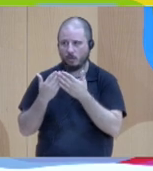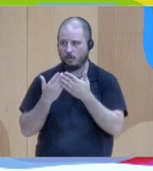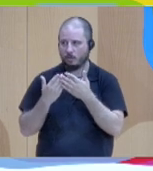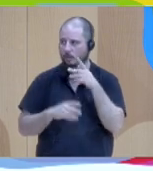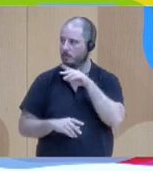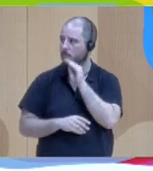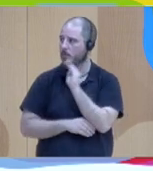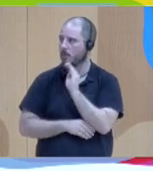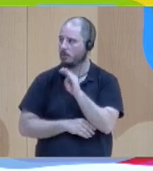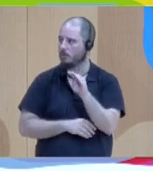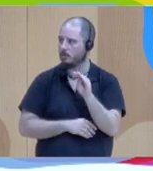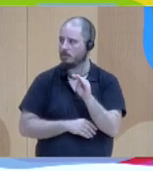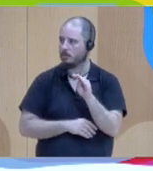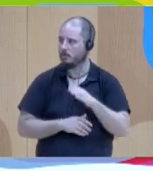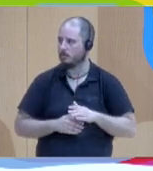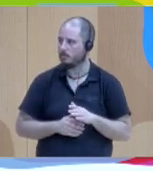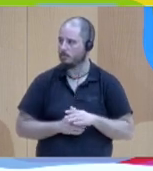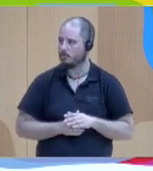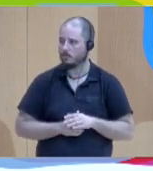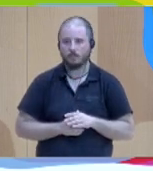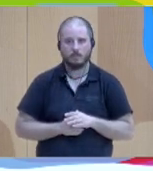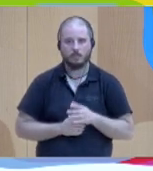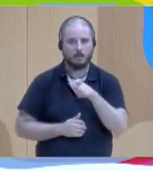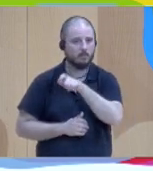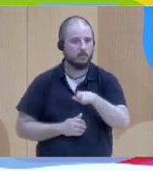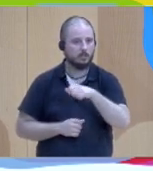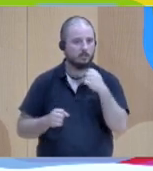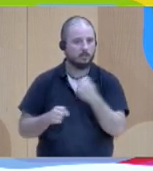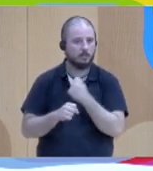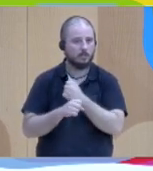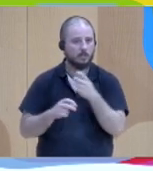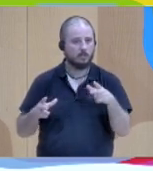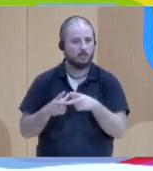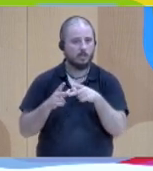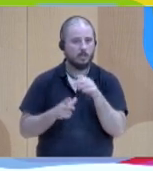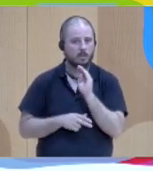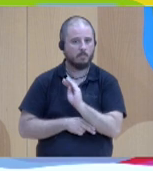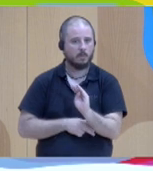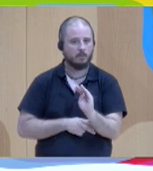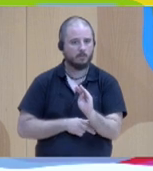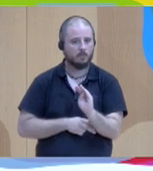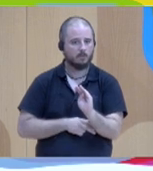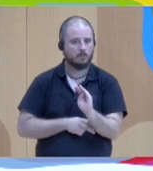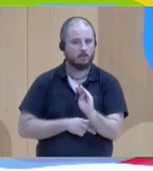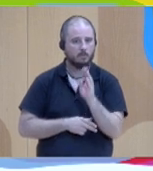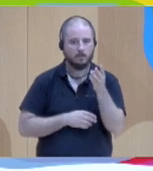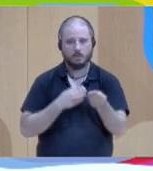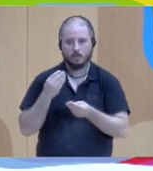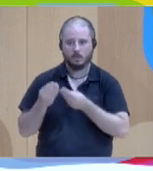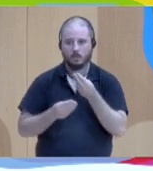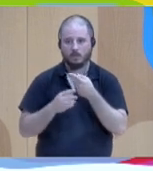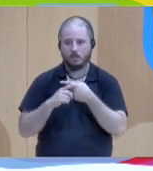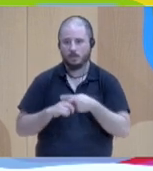social workers to do something different and to anticipate what happens. How do